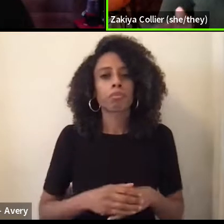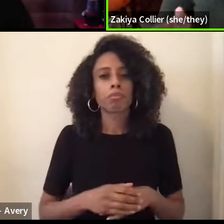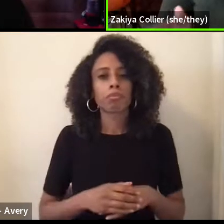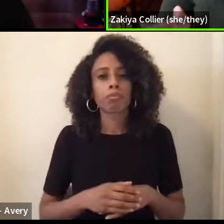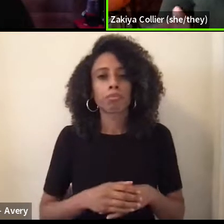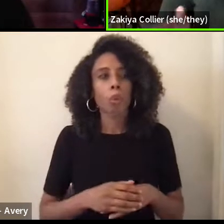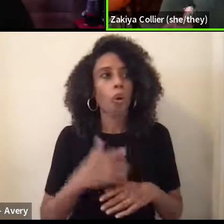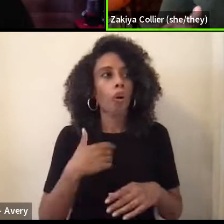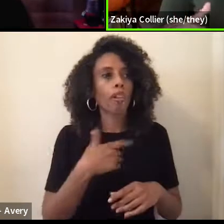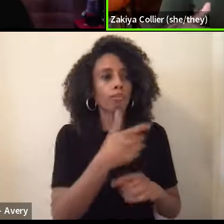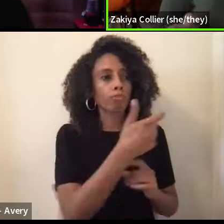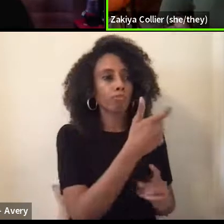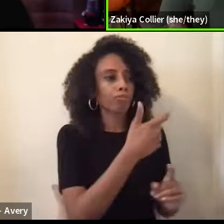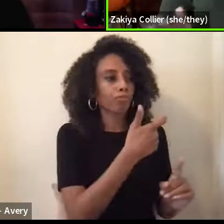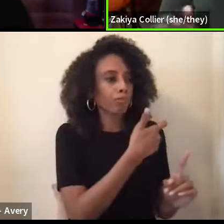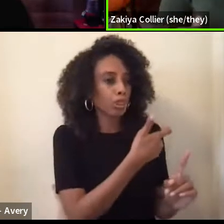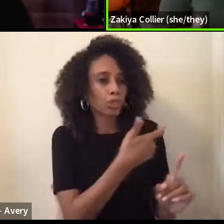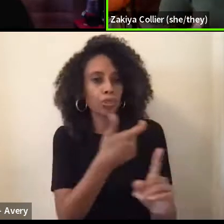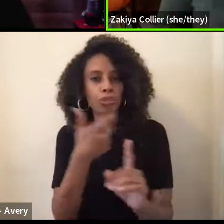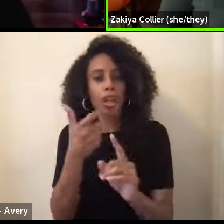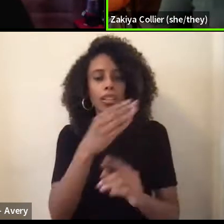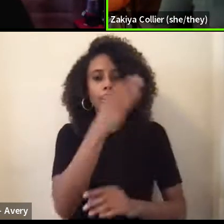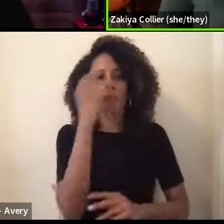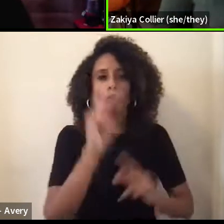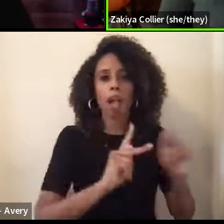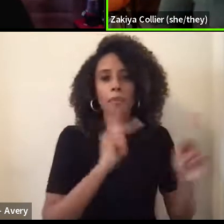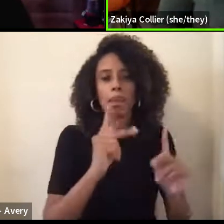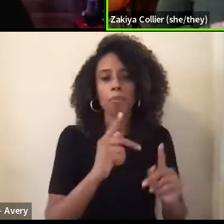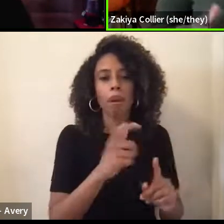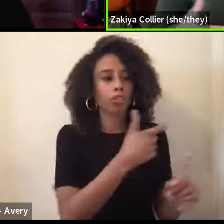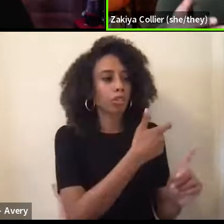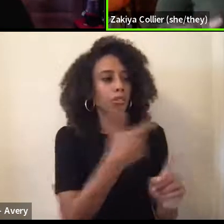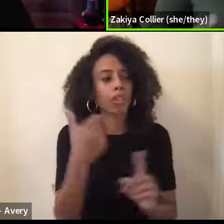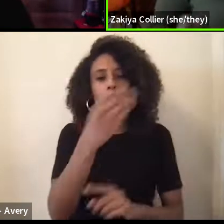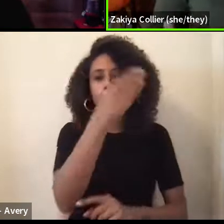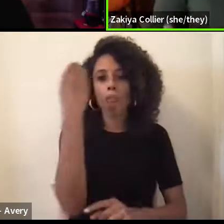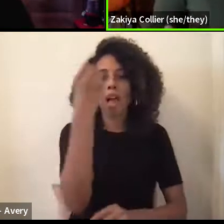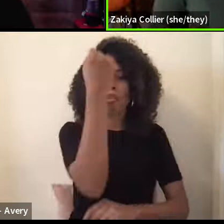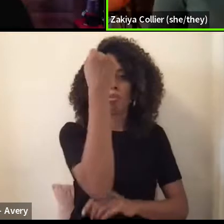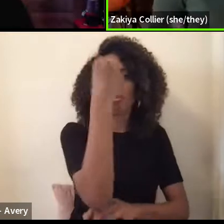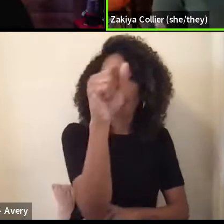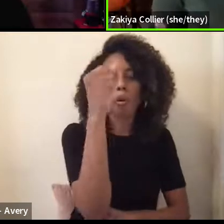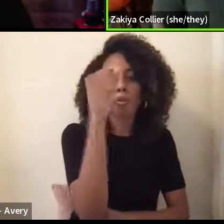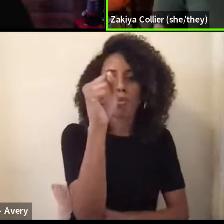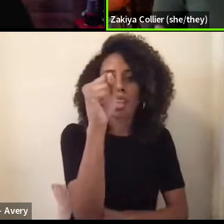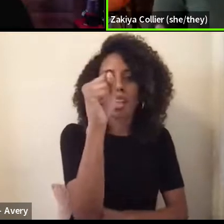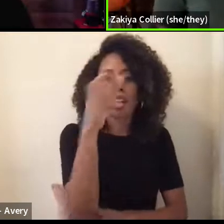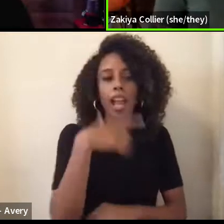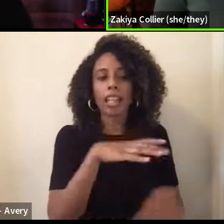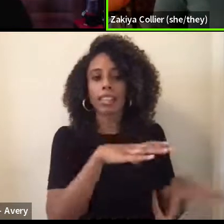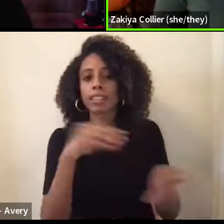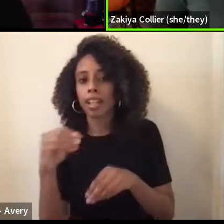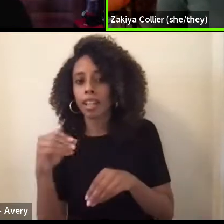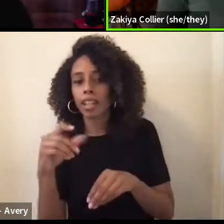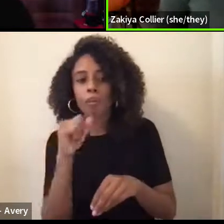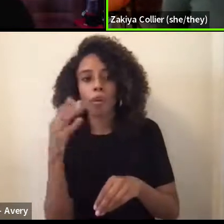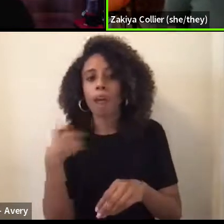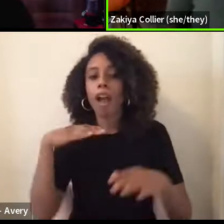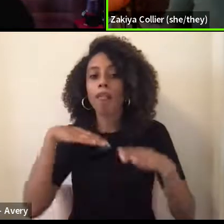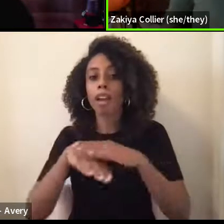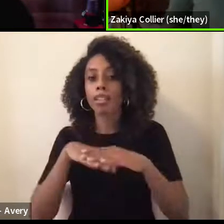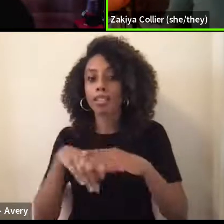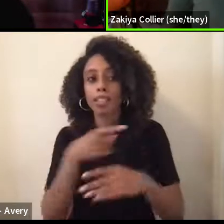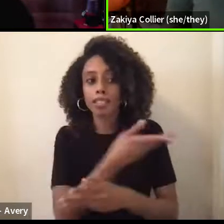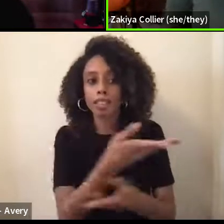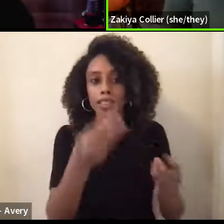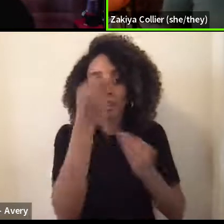surveillance of, of black people and black movements that happens. And then they redact it. And then we, we don't have access to it, but